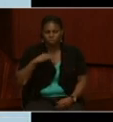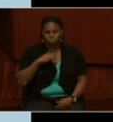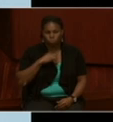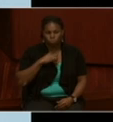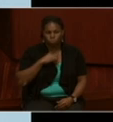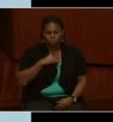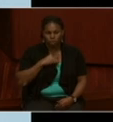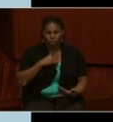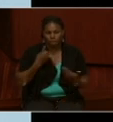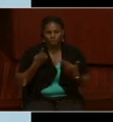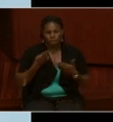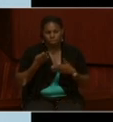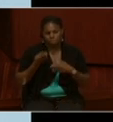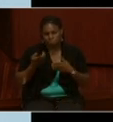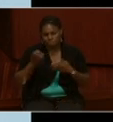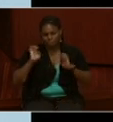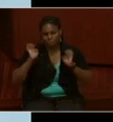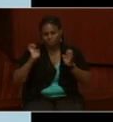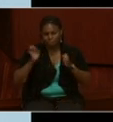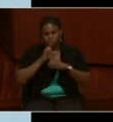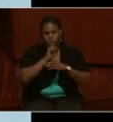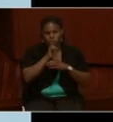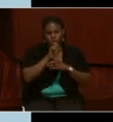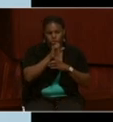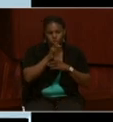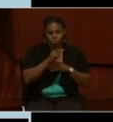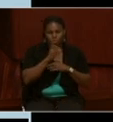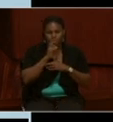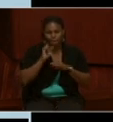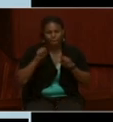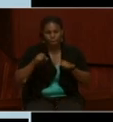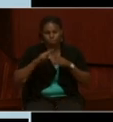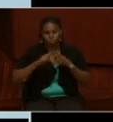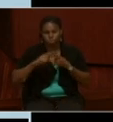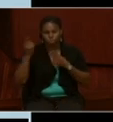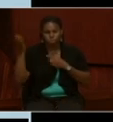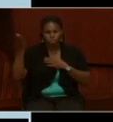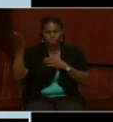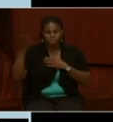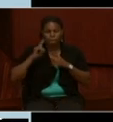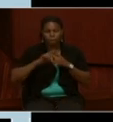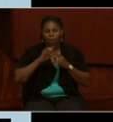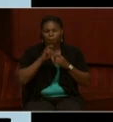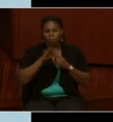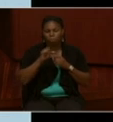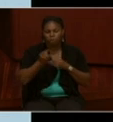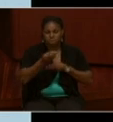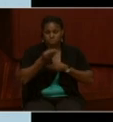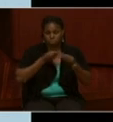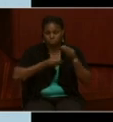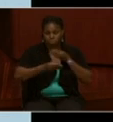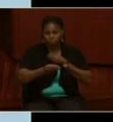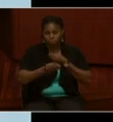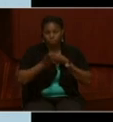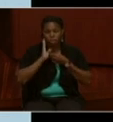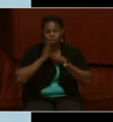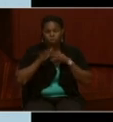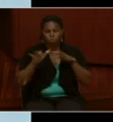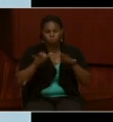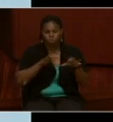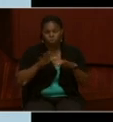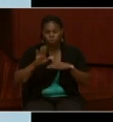short emergency and Sue Karen is unable to present today, but Marissa Louie will be doing her